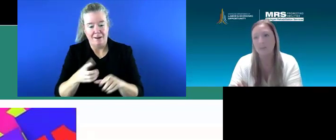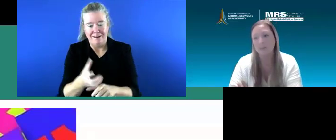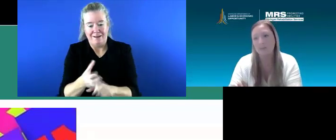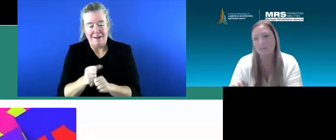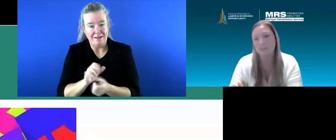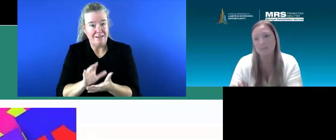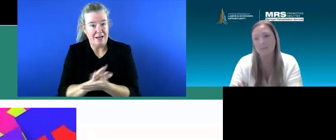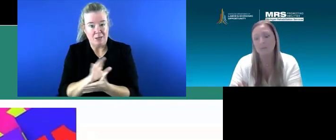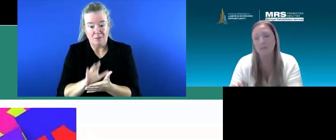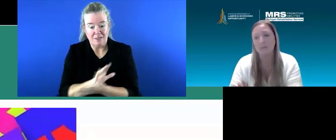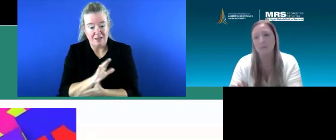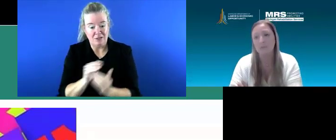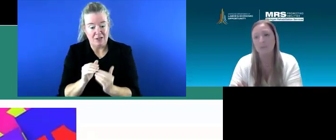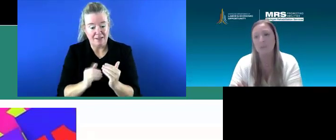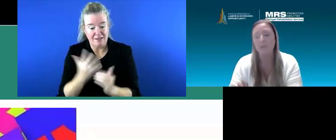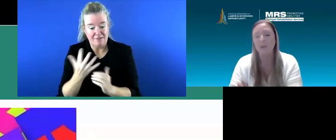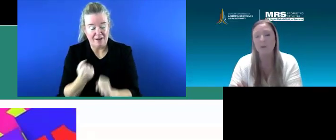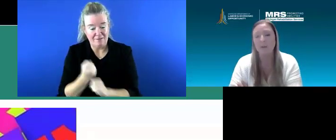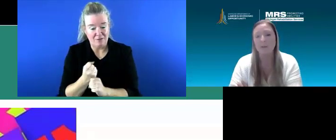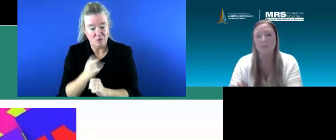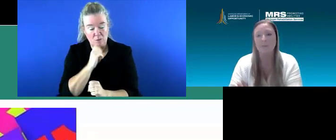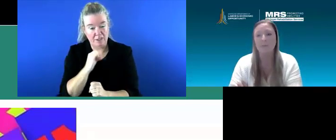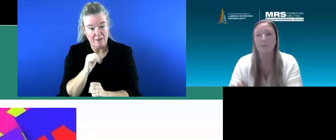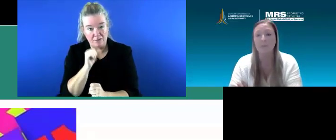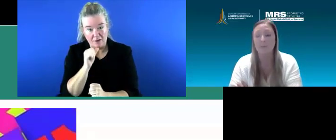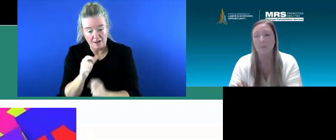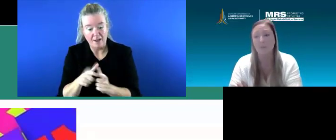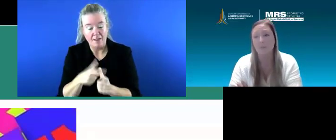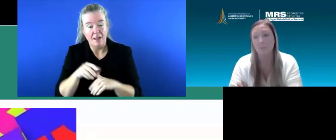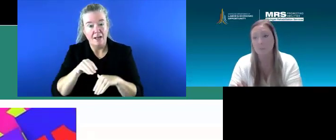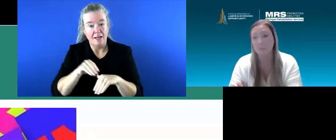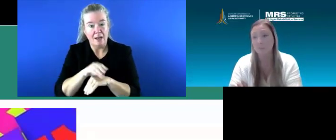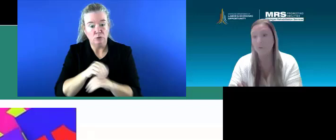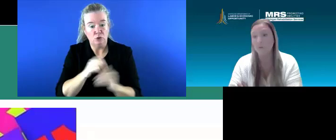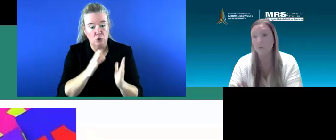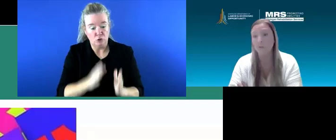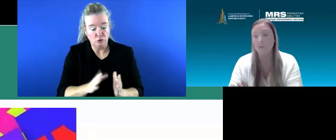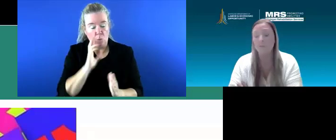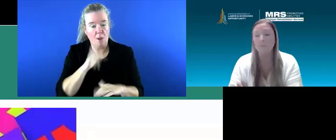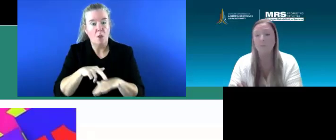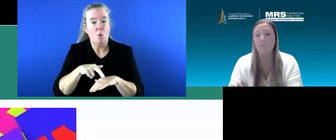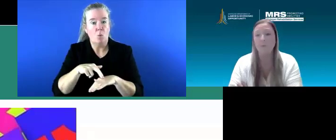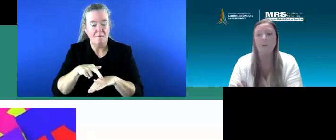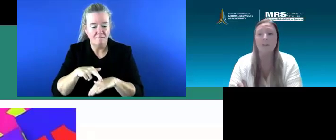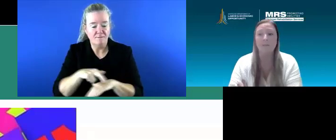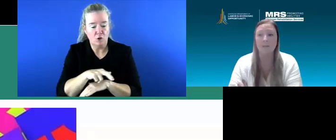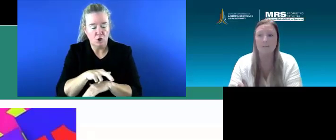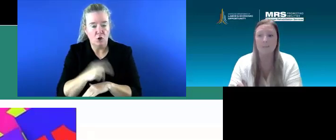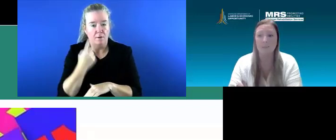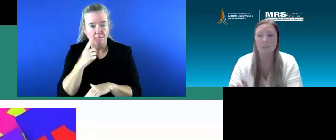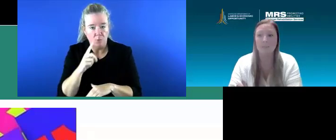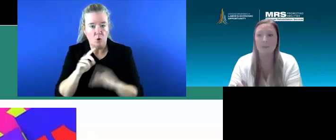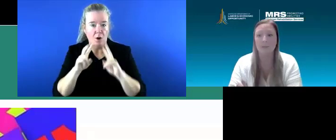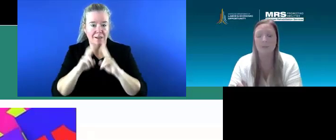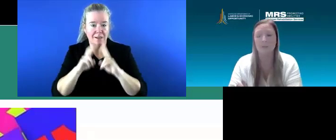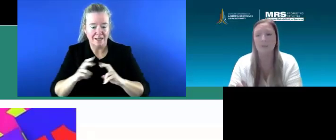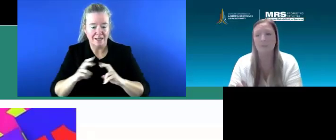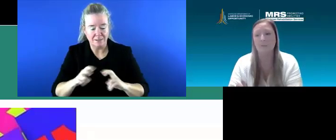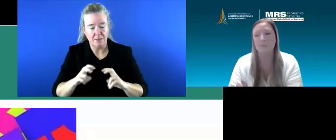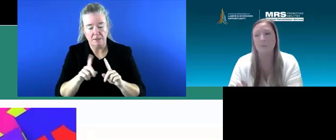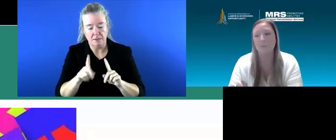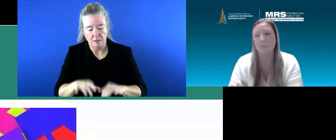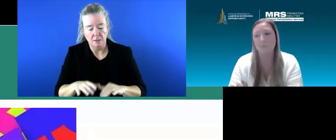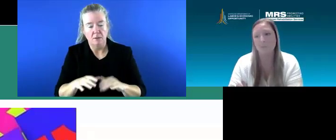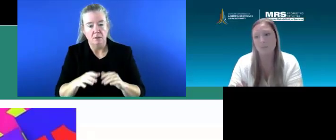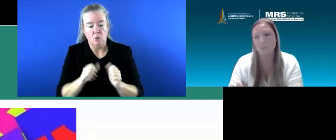that is less than five years old, our counselors can then refer for assessments underneath